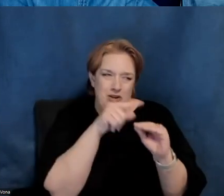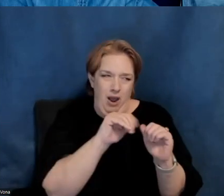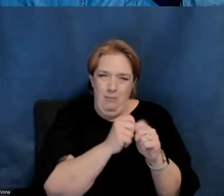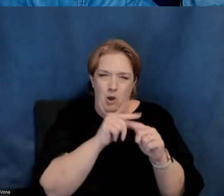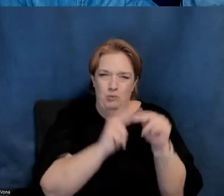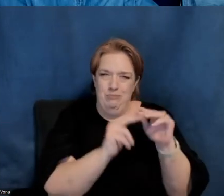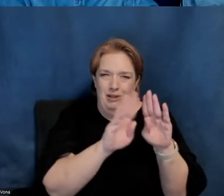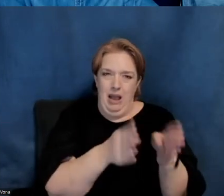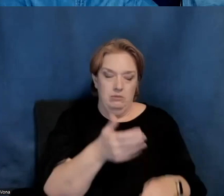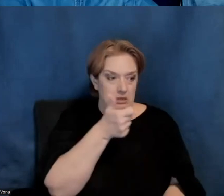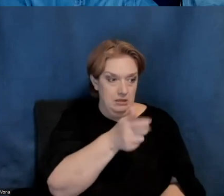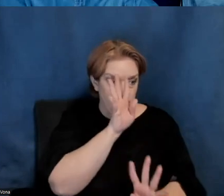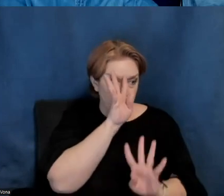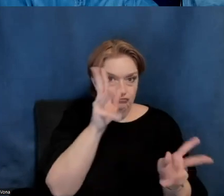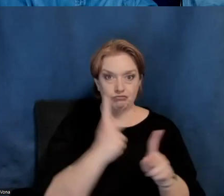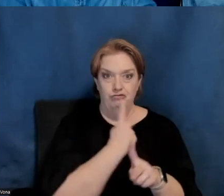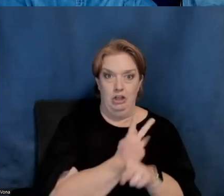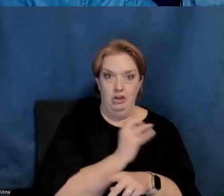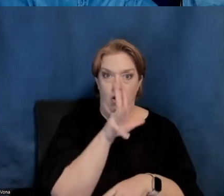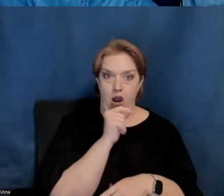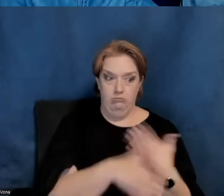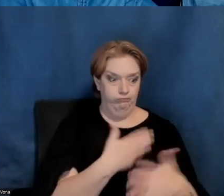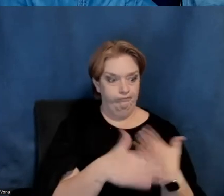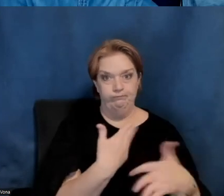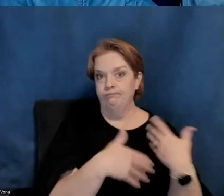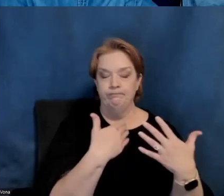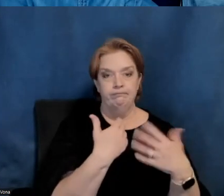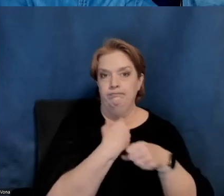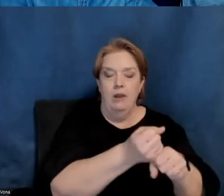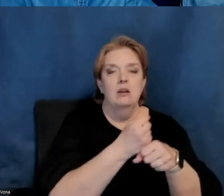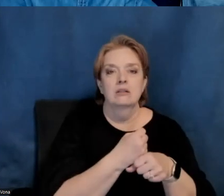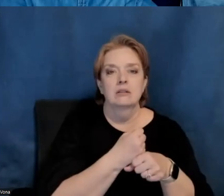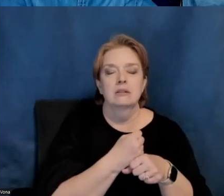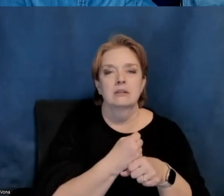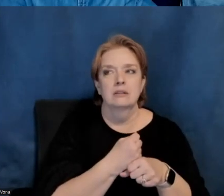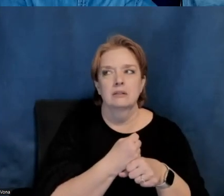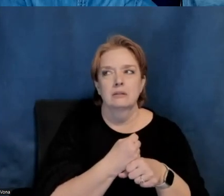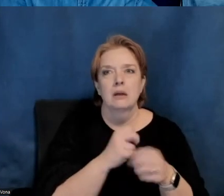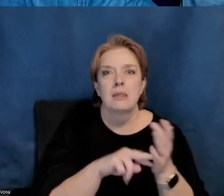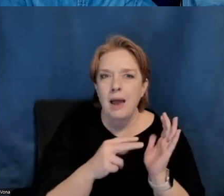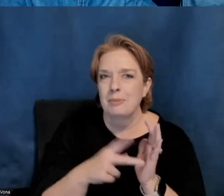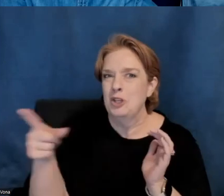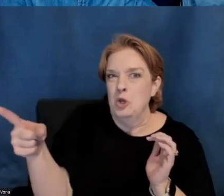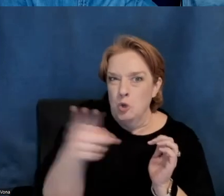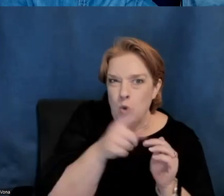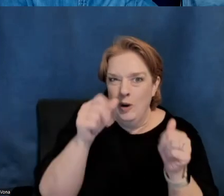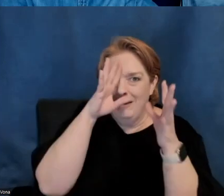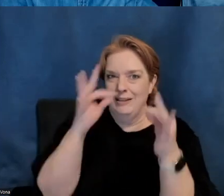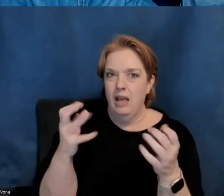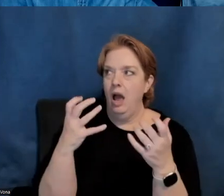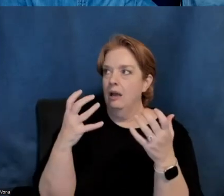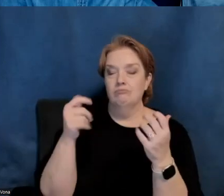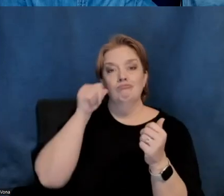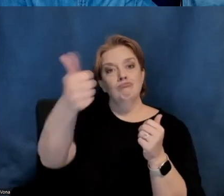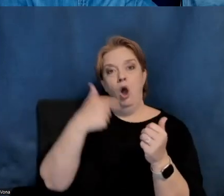He just figured it out. Which means you could just decide that maybe like you want to play the trumpet